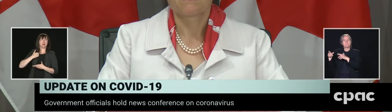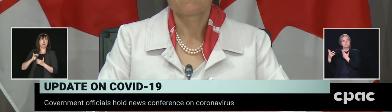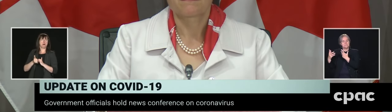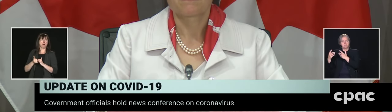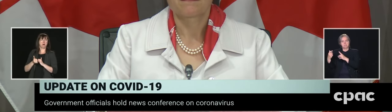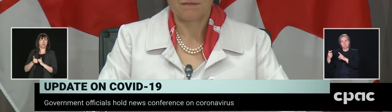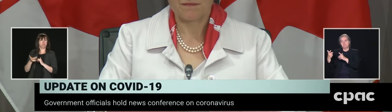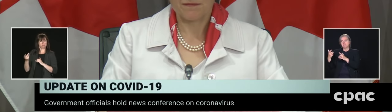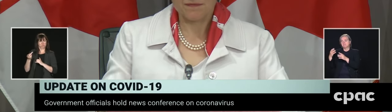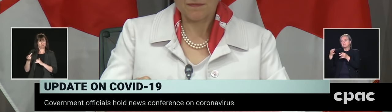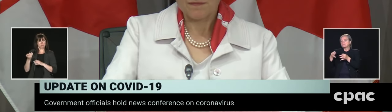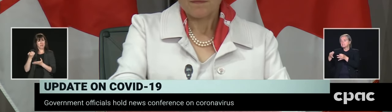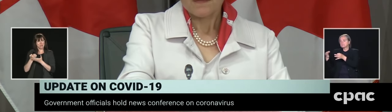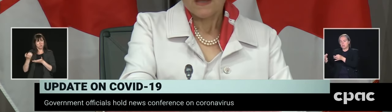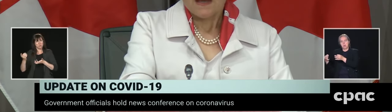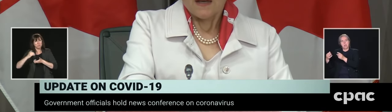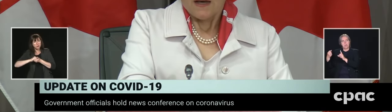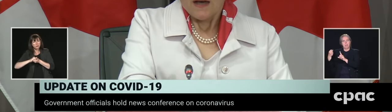and we share a border with them?